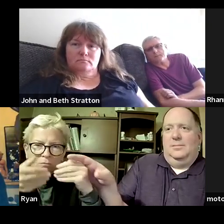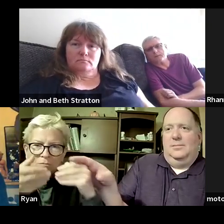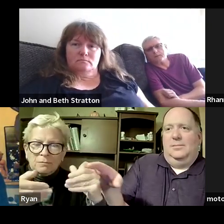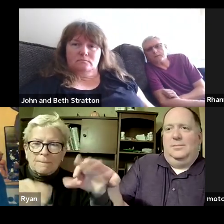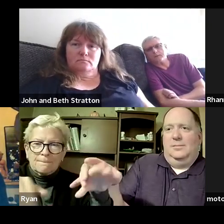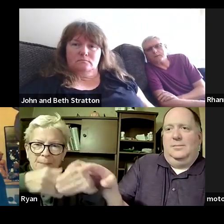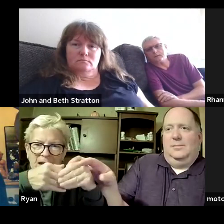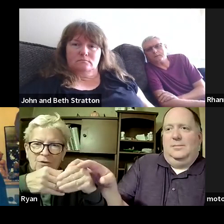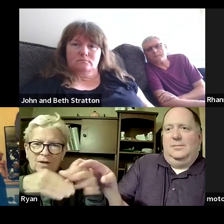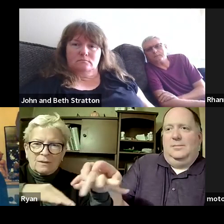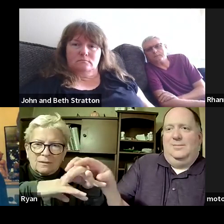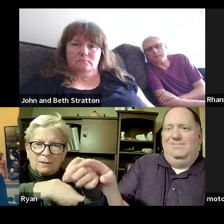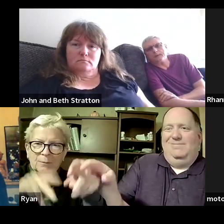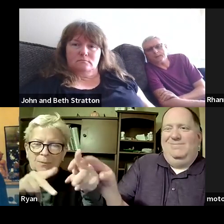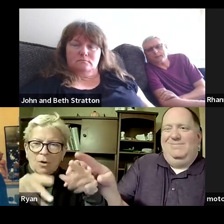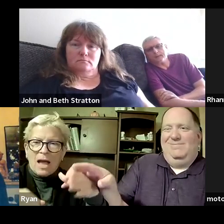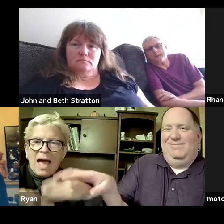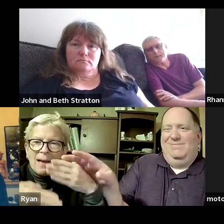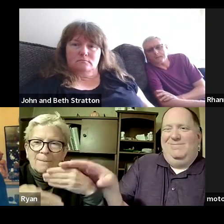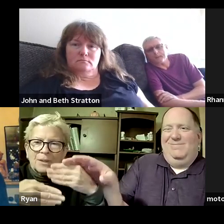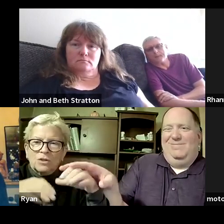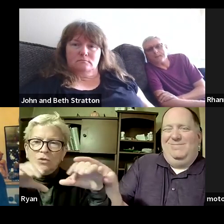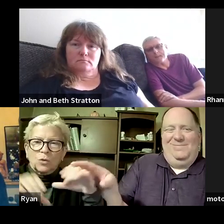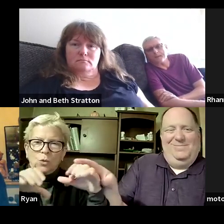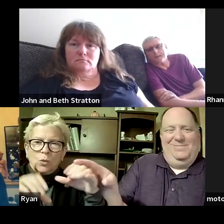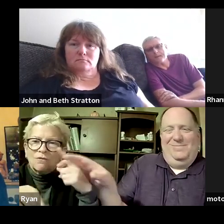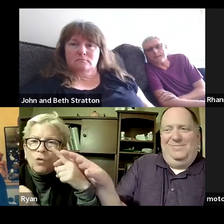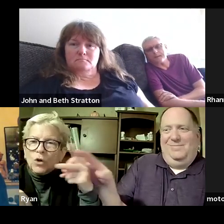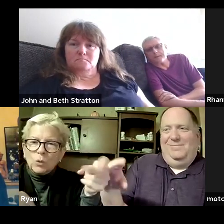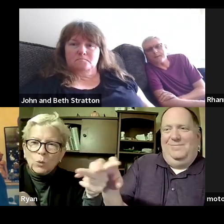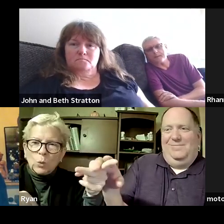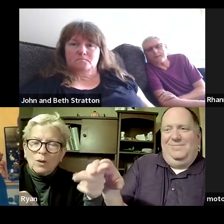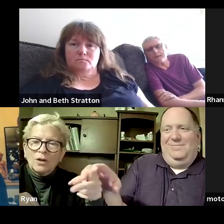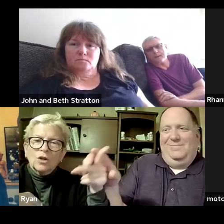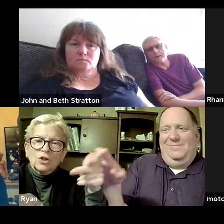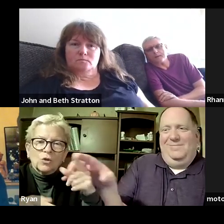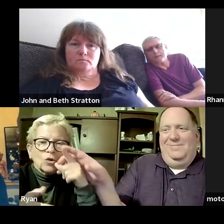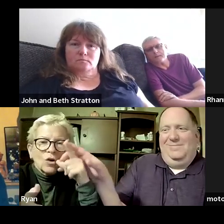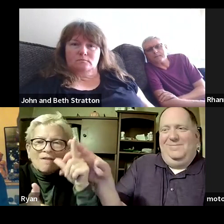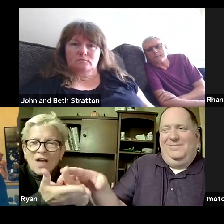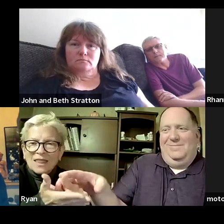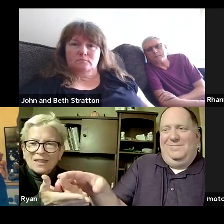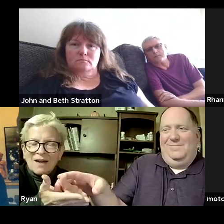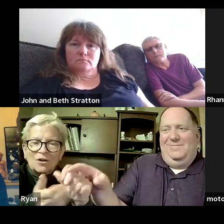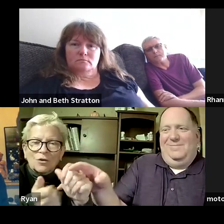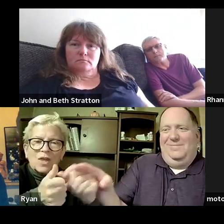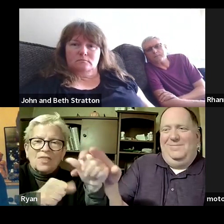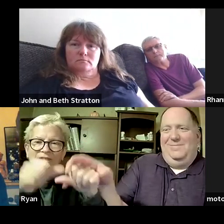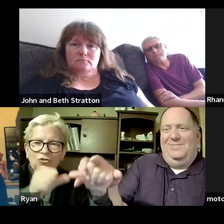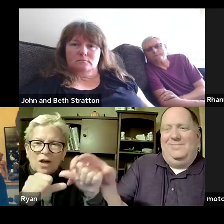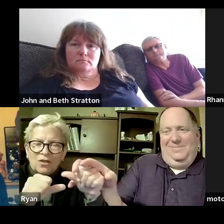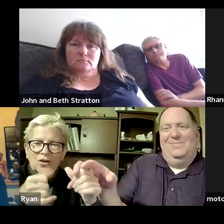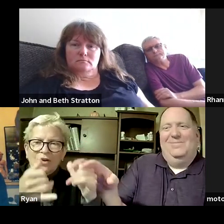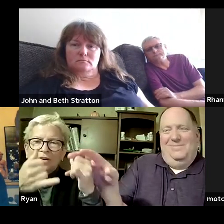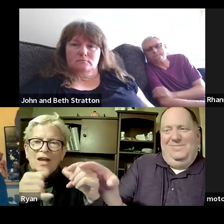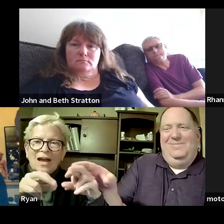all right the two of you fell in love with each other and now you're here to get married so